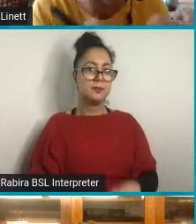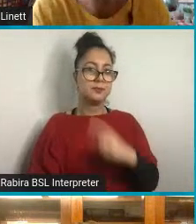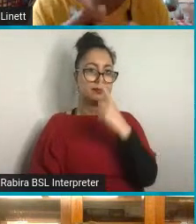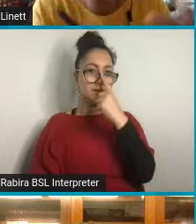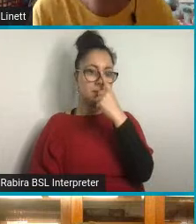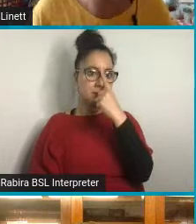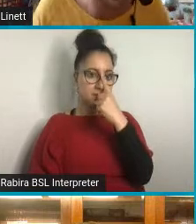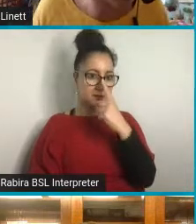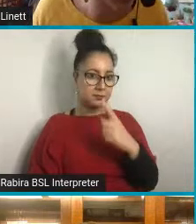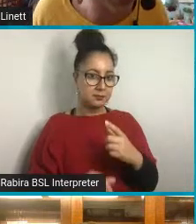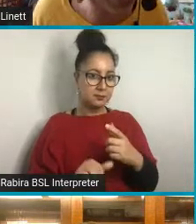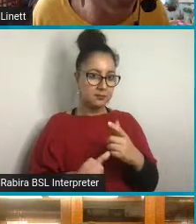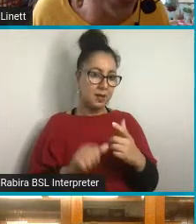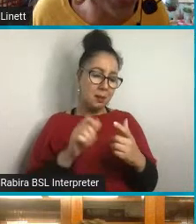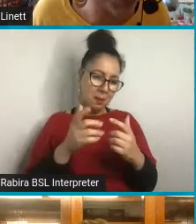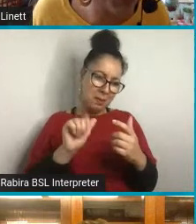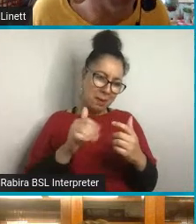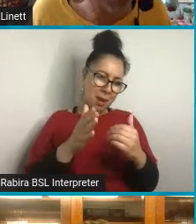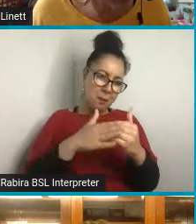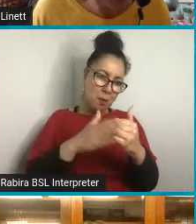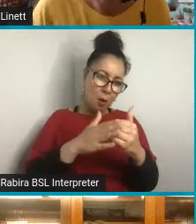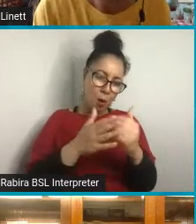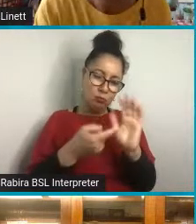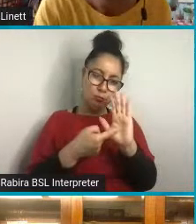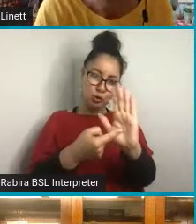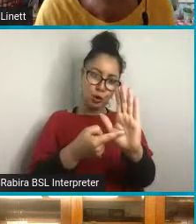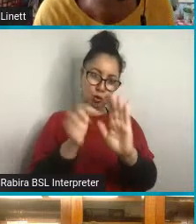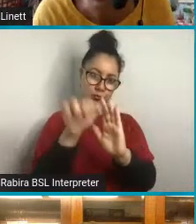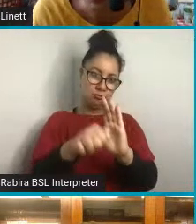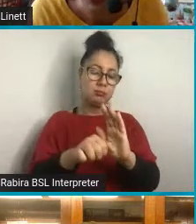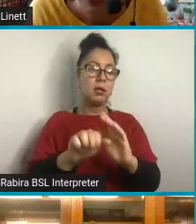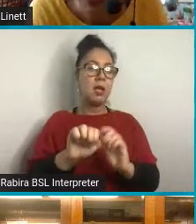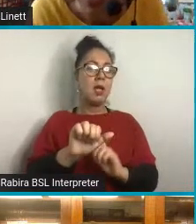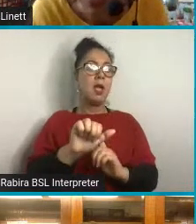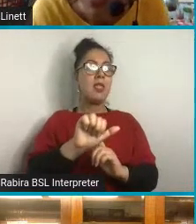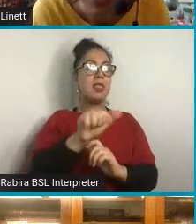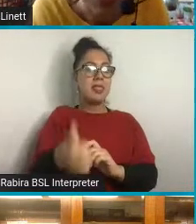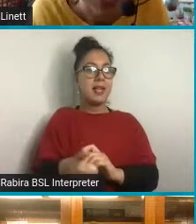Maybe we'll get some more up. Shall we get the next one up? Yes, we do the next one.